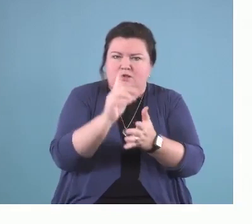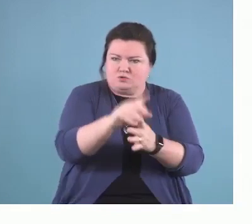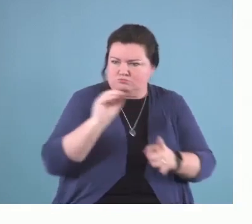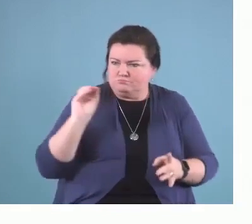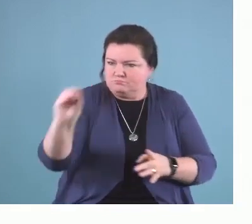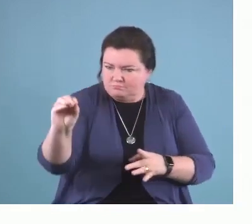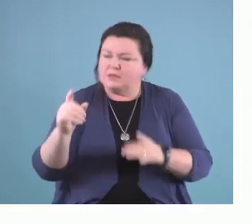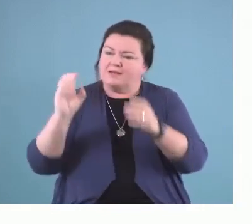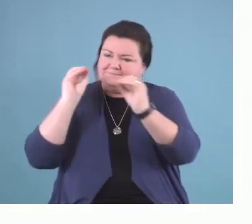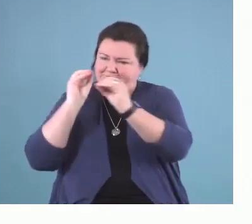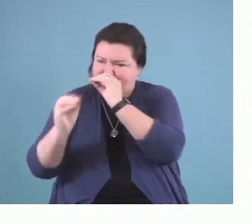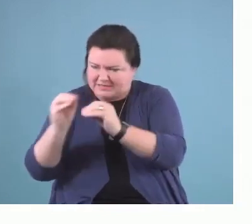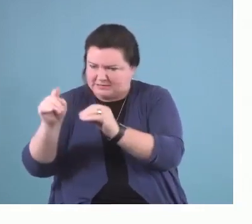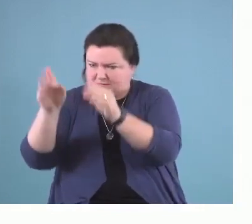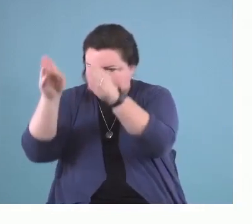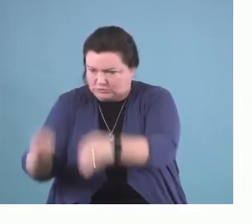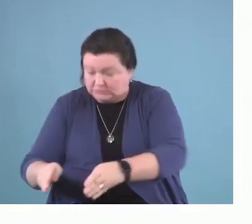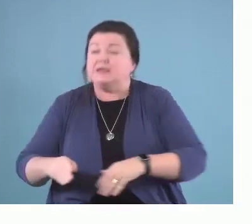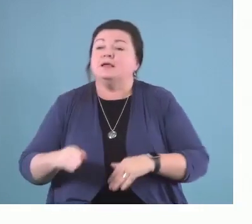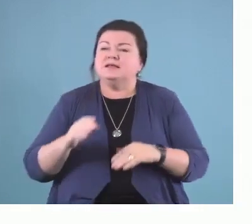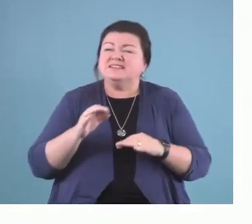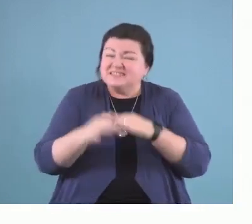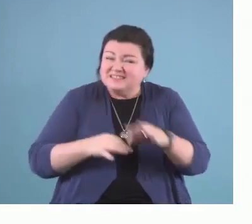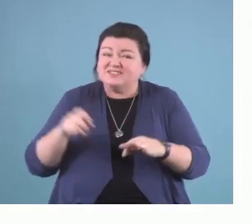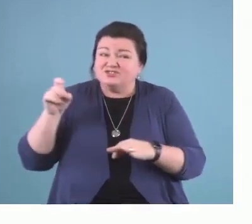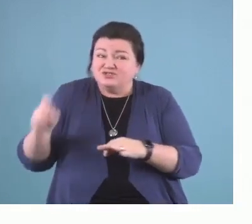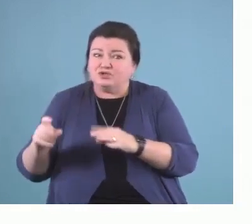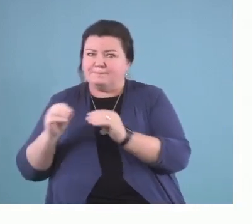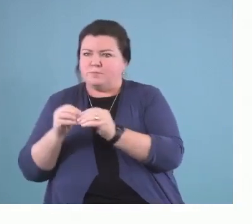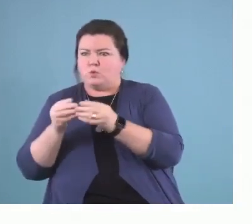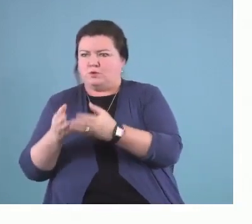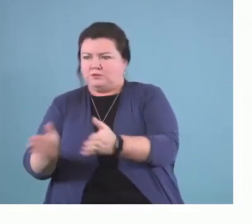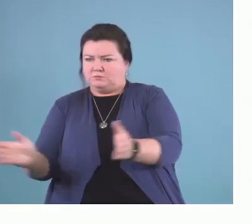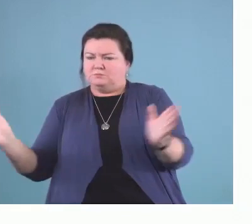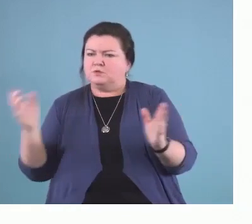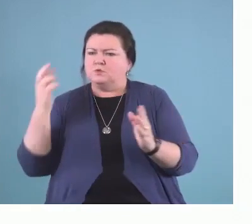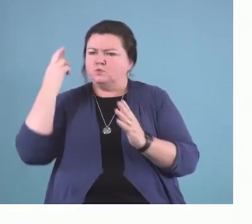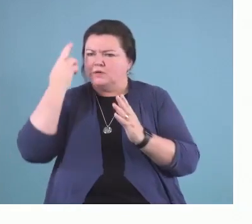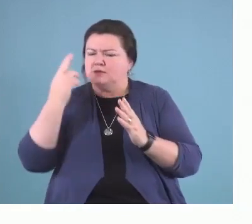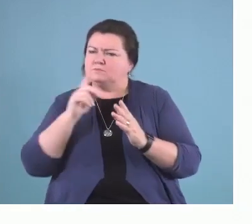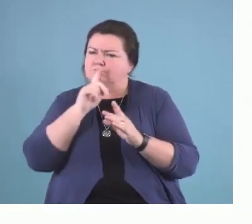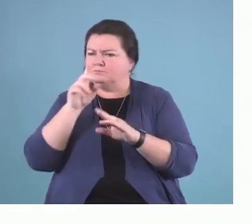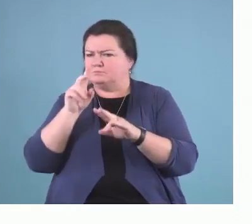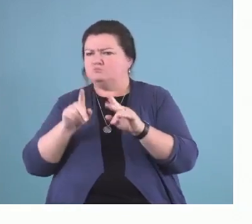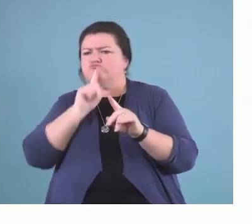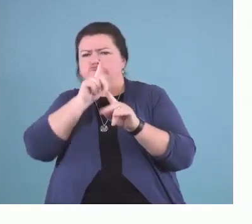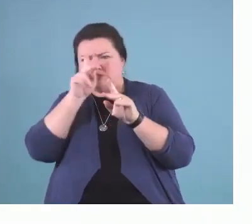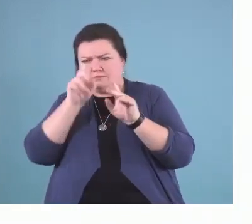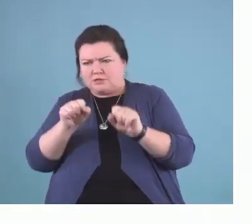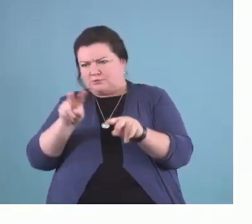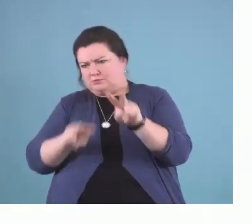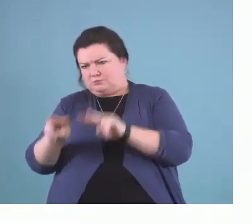rather than operating from a more contemporary realist views of change